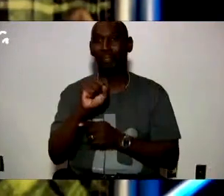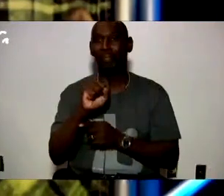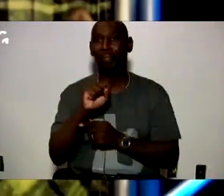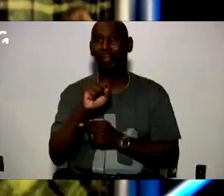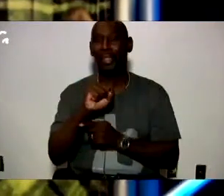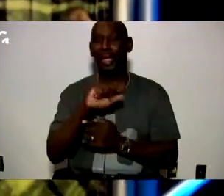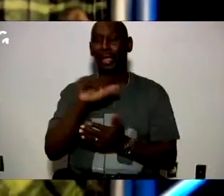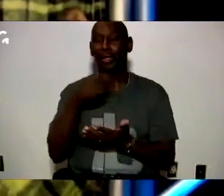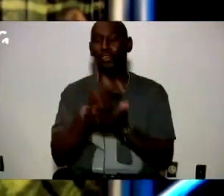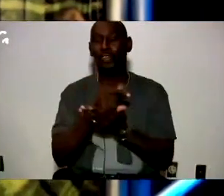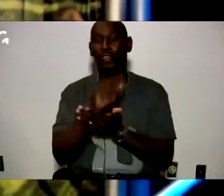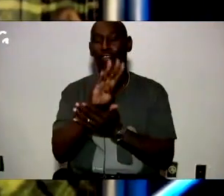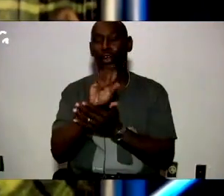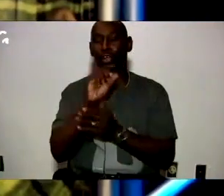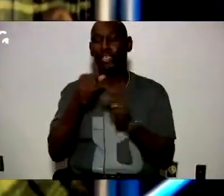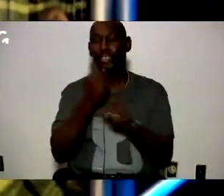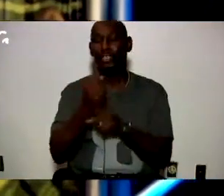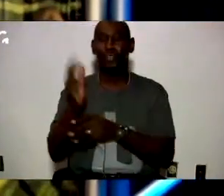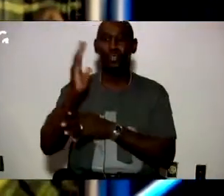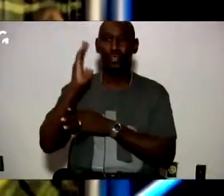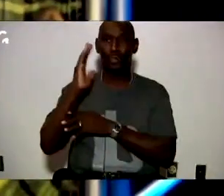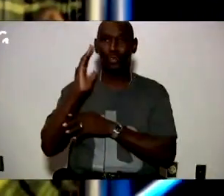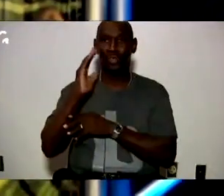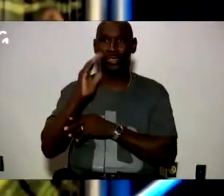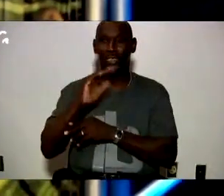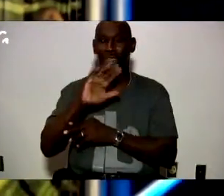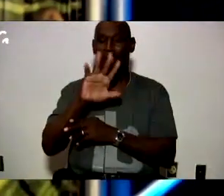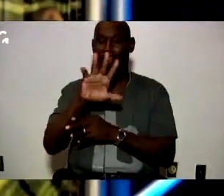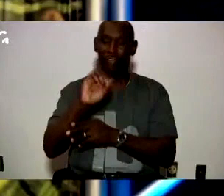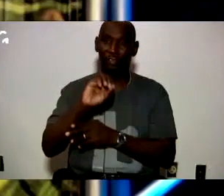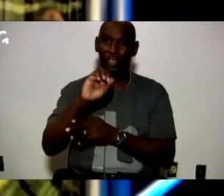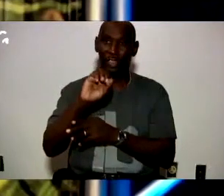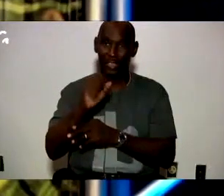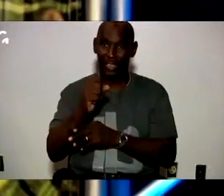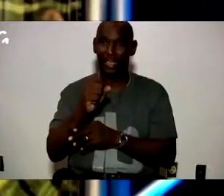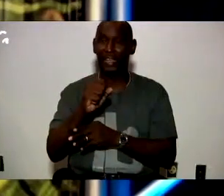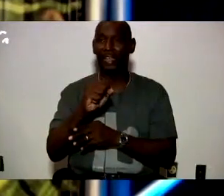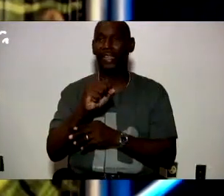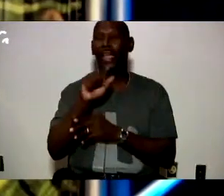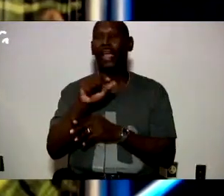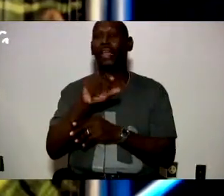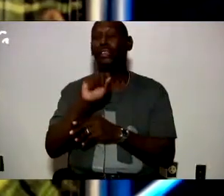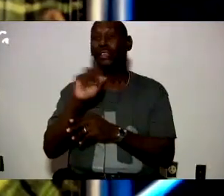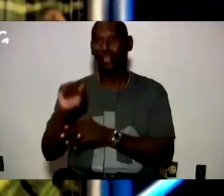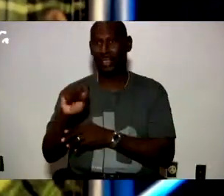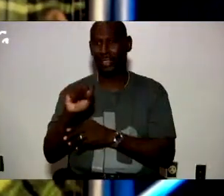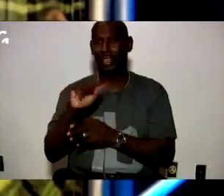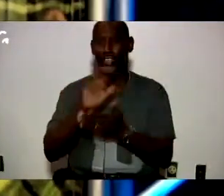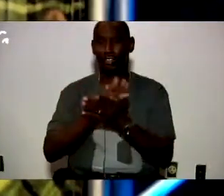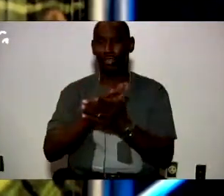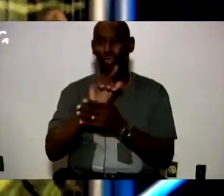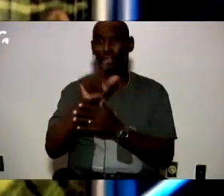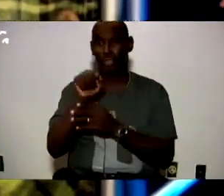I graduated 40 years ago and it was the 50th year of Adamson I mean of Sunset so that school's been in existence